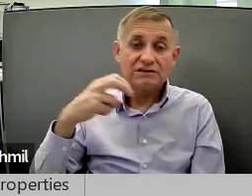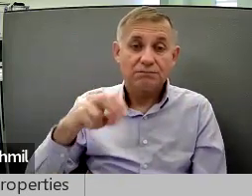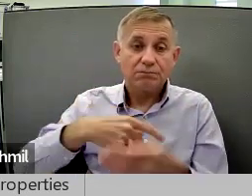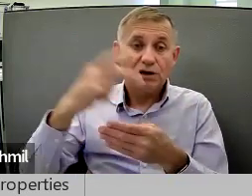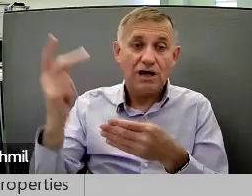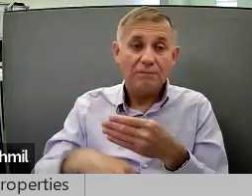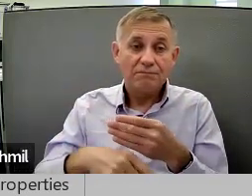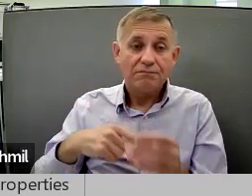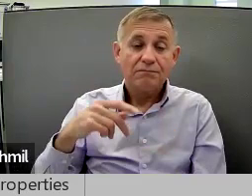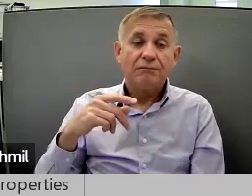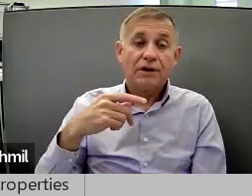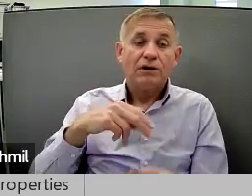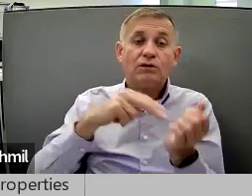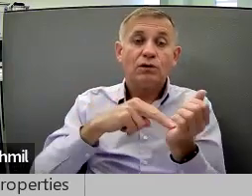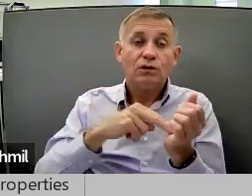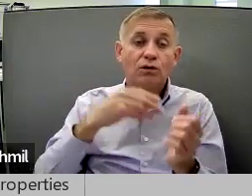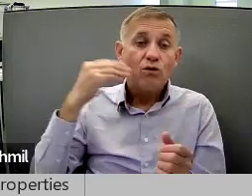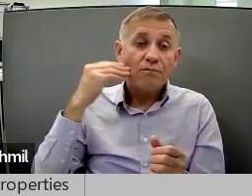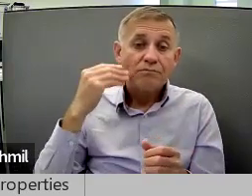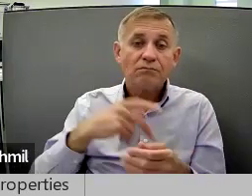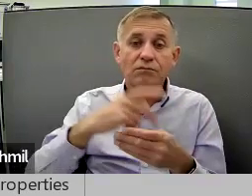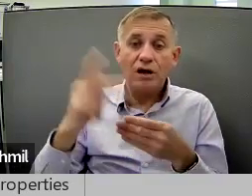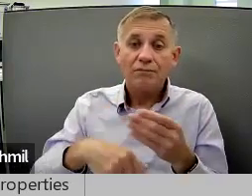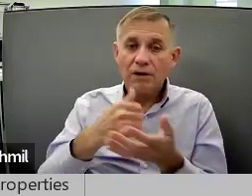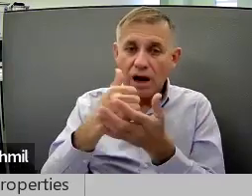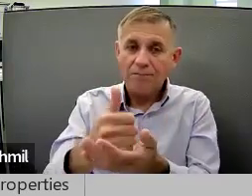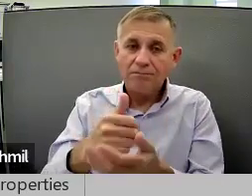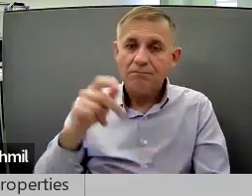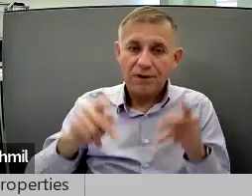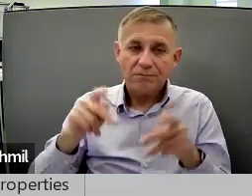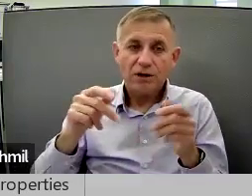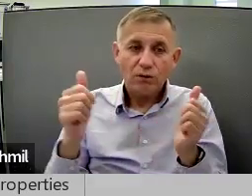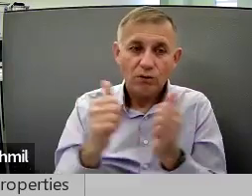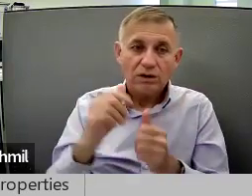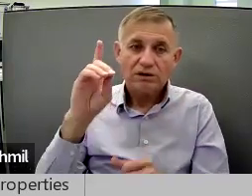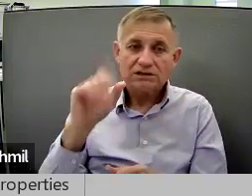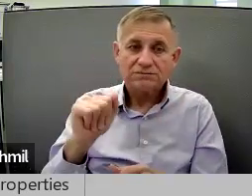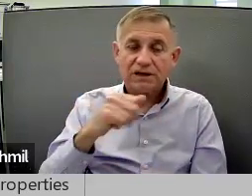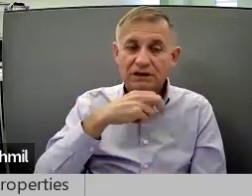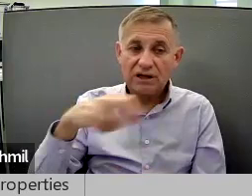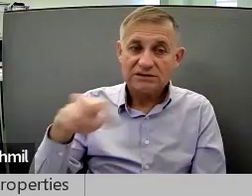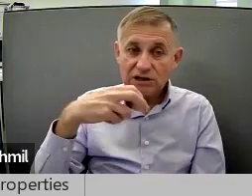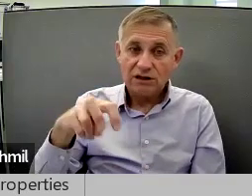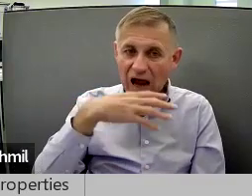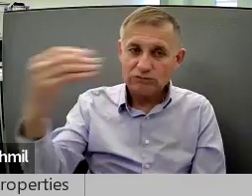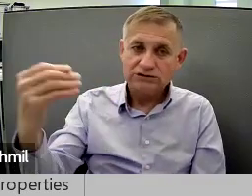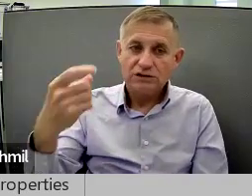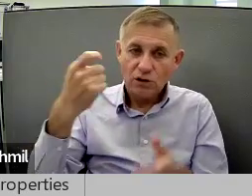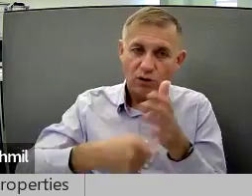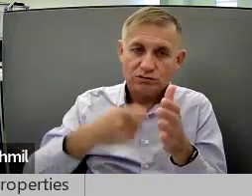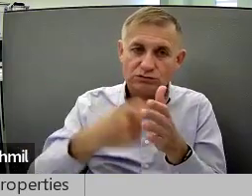Nursing Home Transition Program. Our Nursing Home Transition Program helps people with disabilities